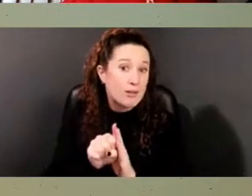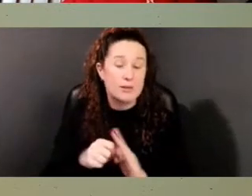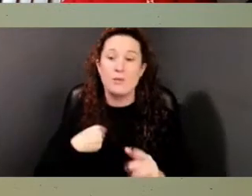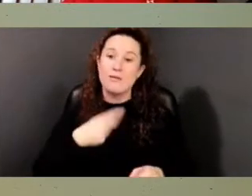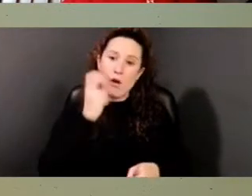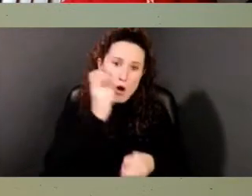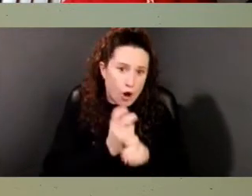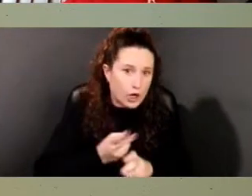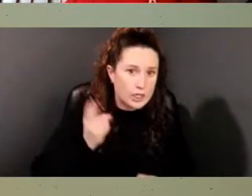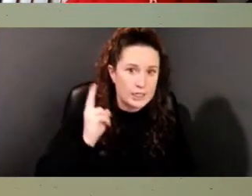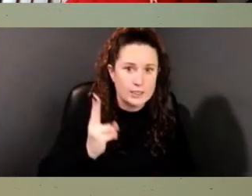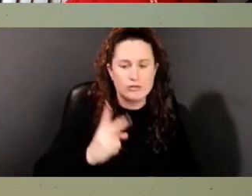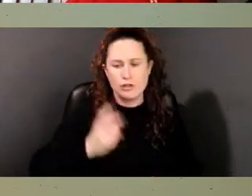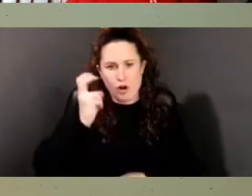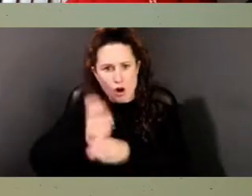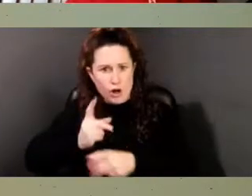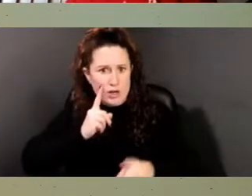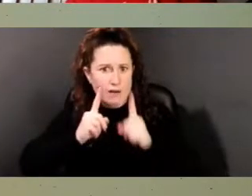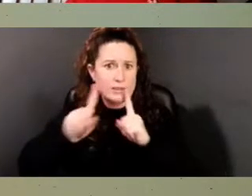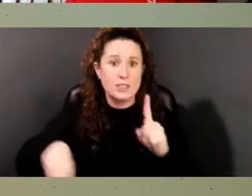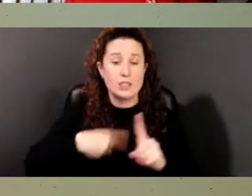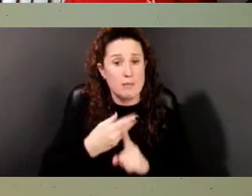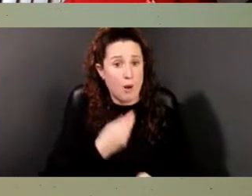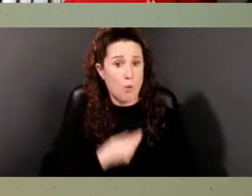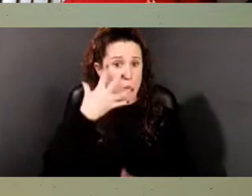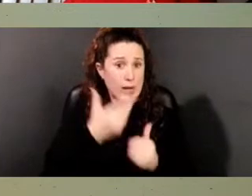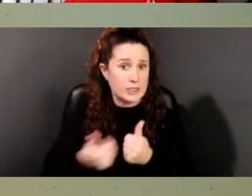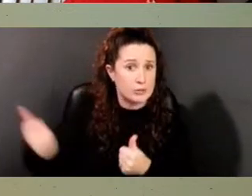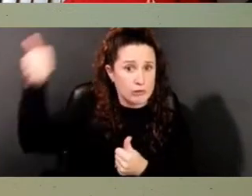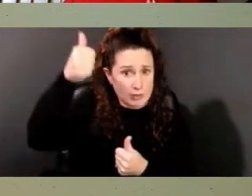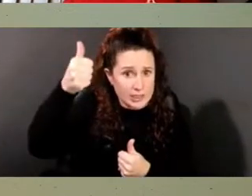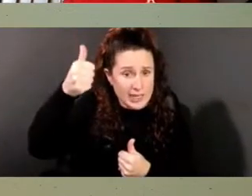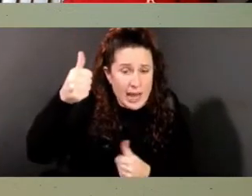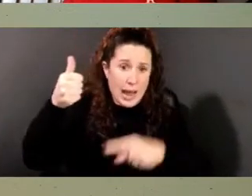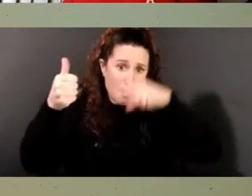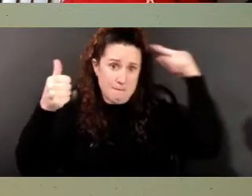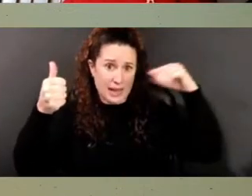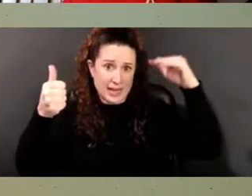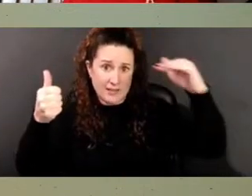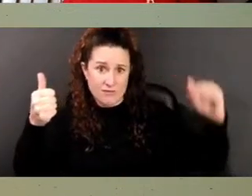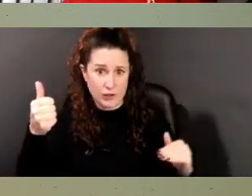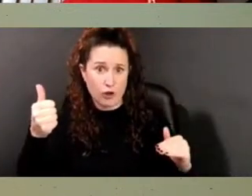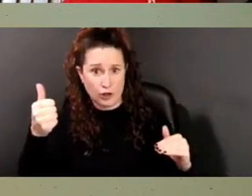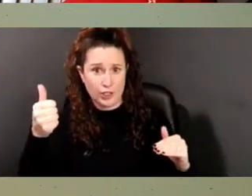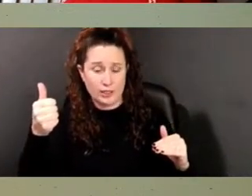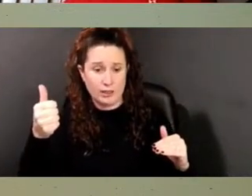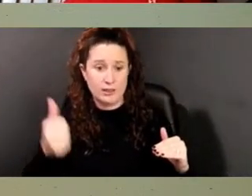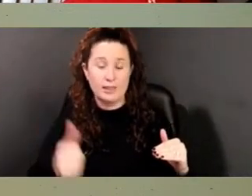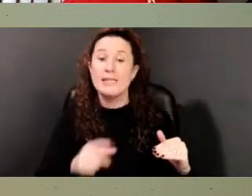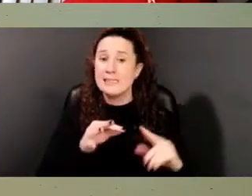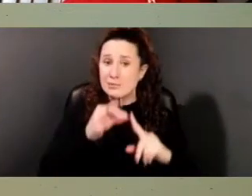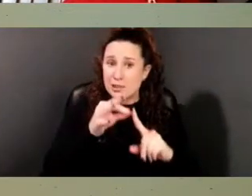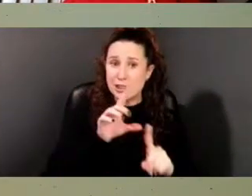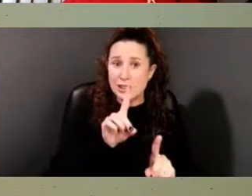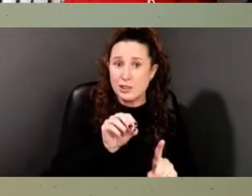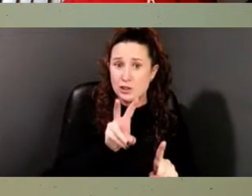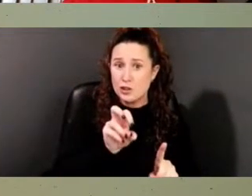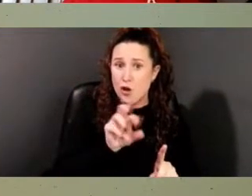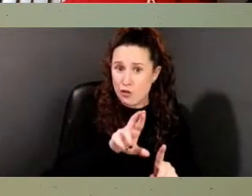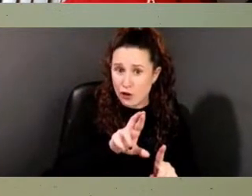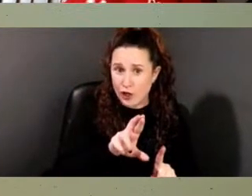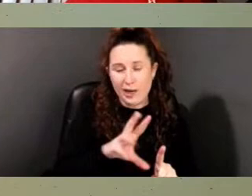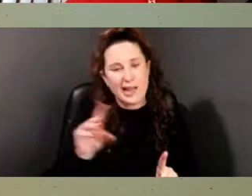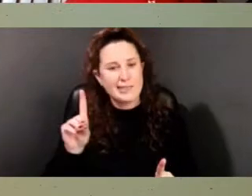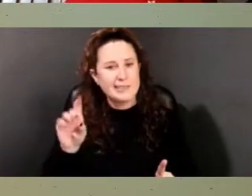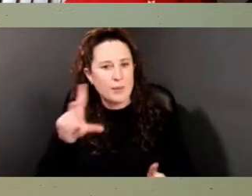hard conversations about white supremacy and Black inferiority. In a place like Dover, a place like Delaware that I'll talk about more in a minute,